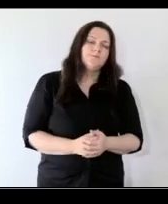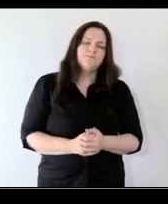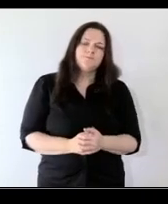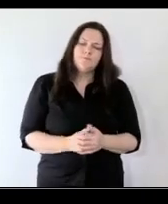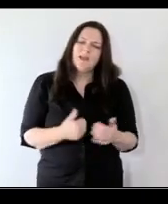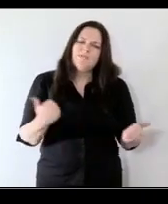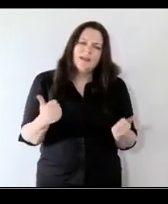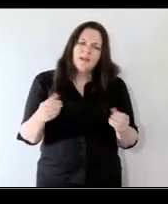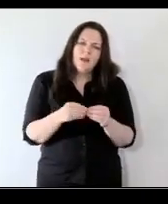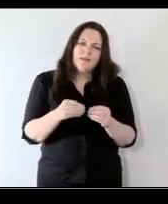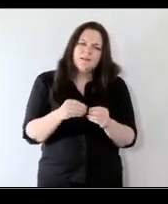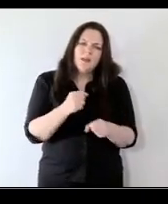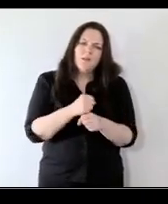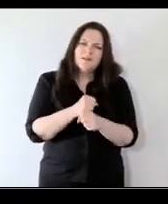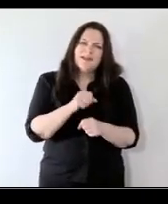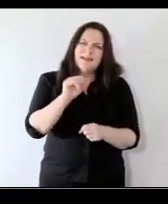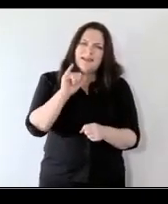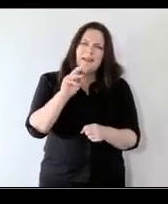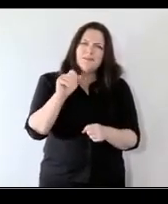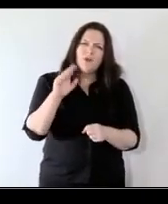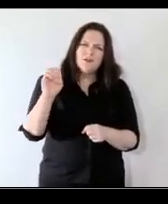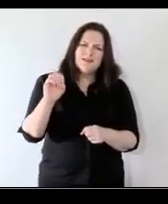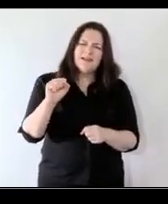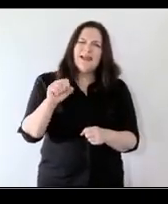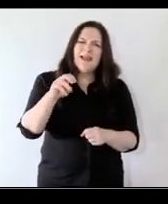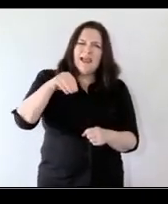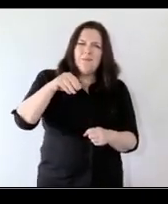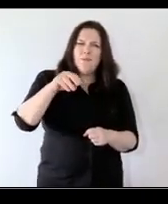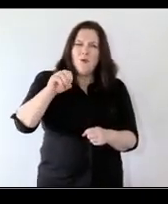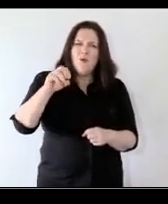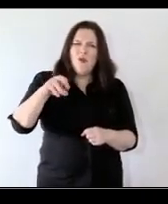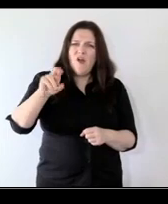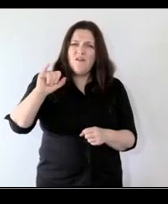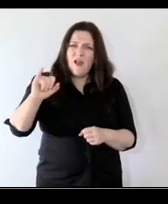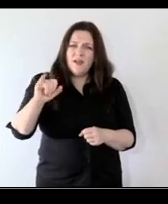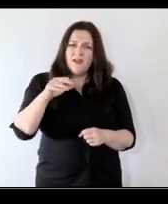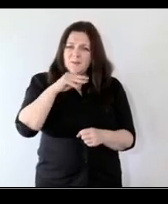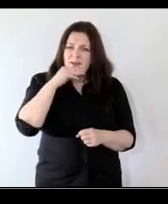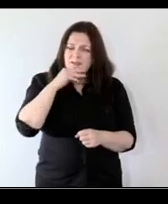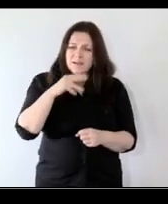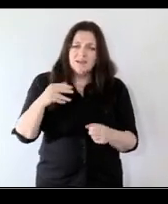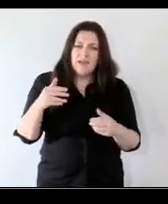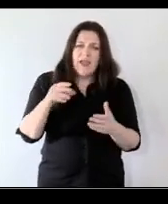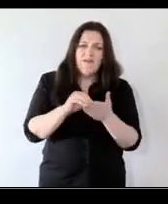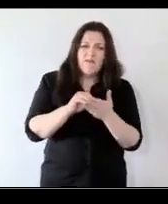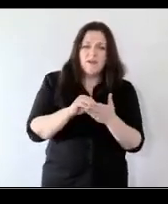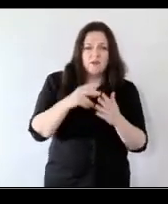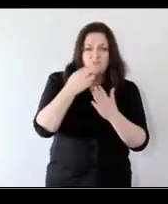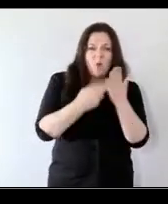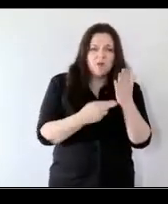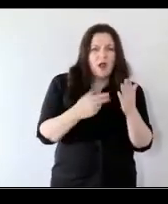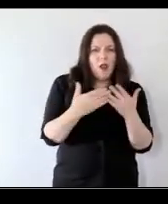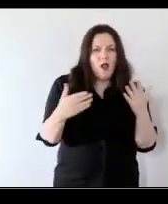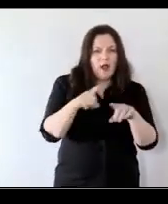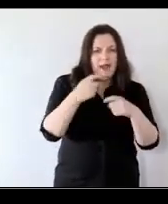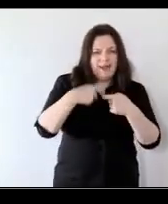have any comment on the ipsos mori global trends 2021 report cited by vincent o'too there's a long